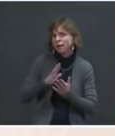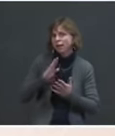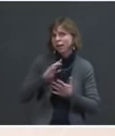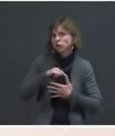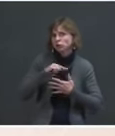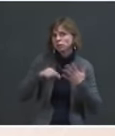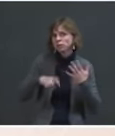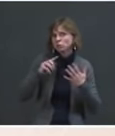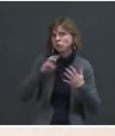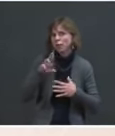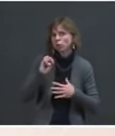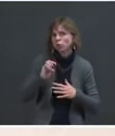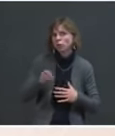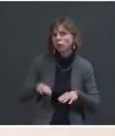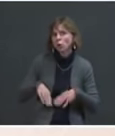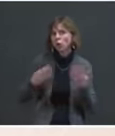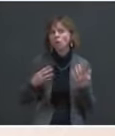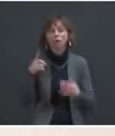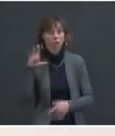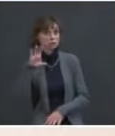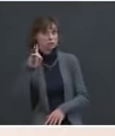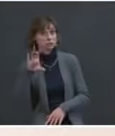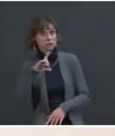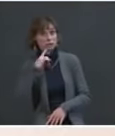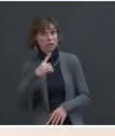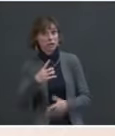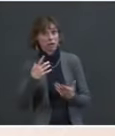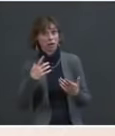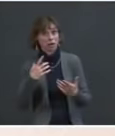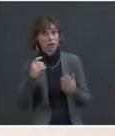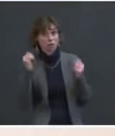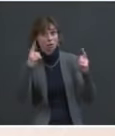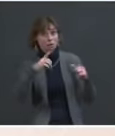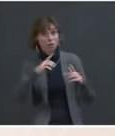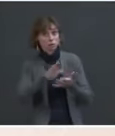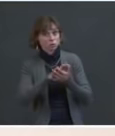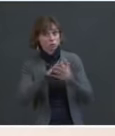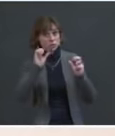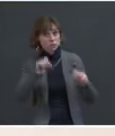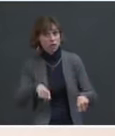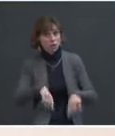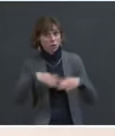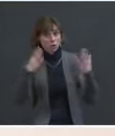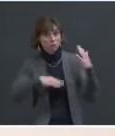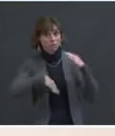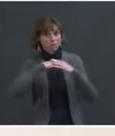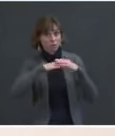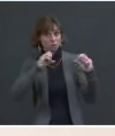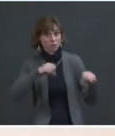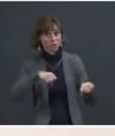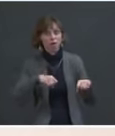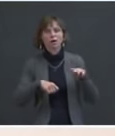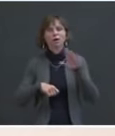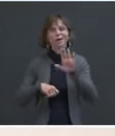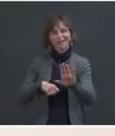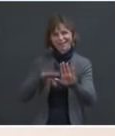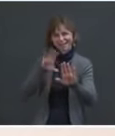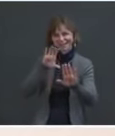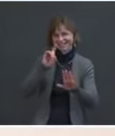the CDC is saying schools, you can be at every school can be at full capacity. The CDC